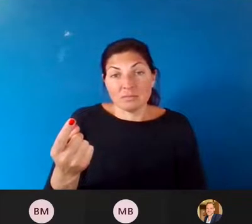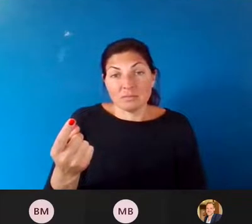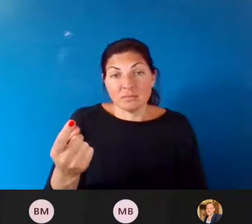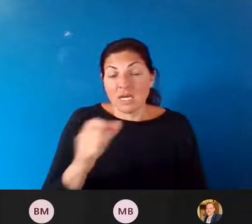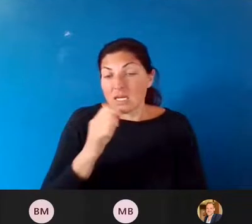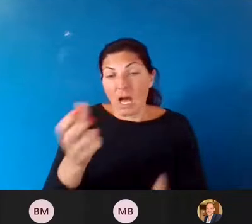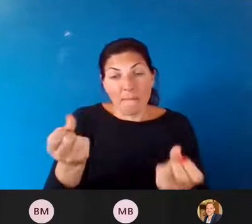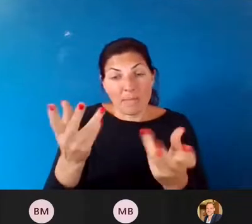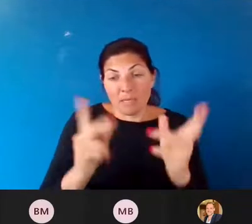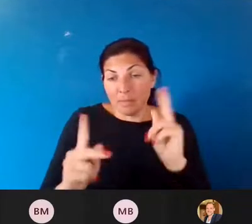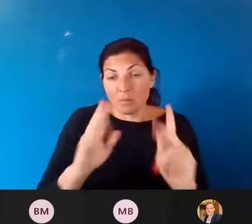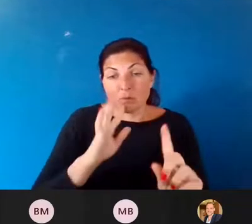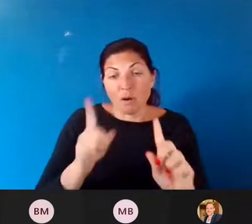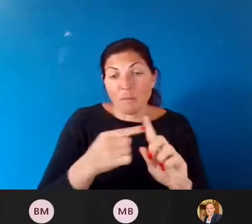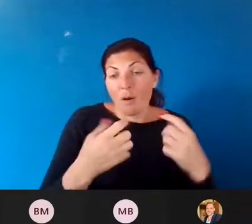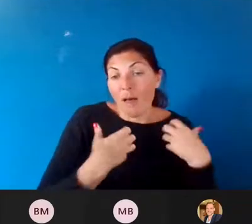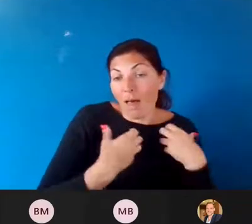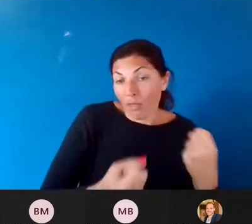health.